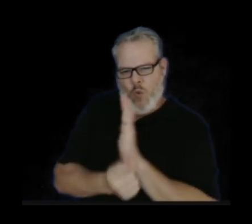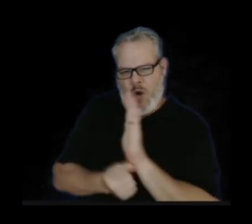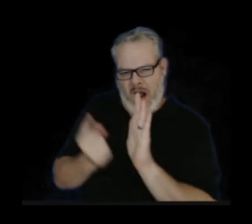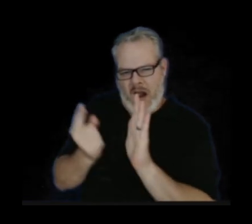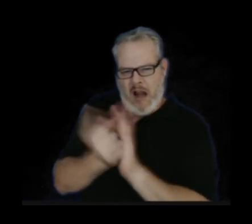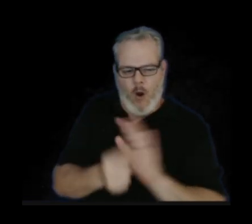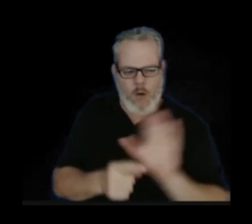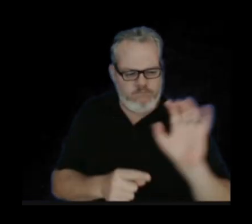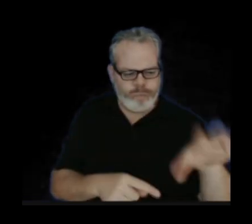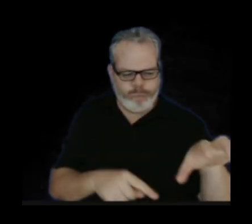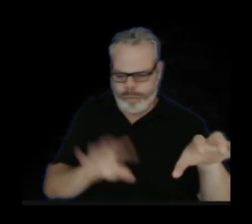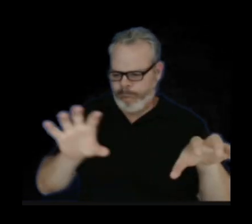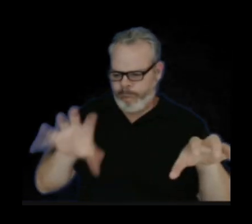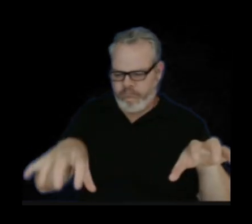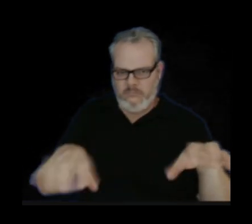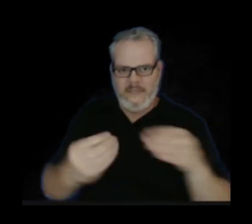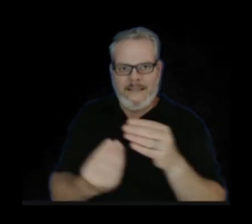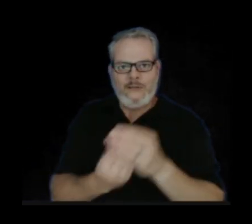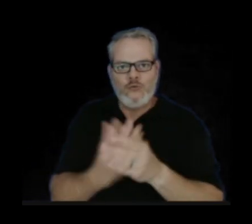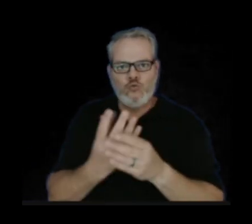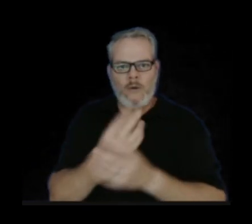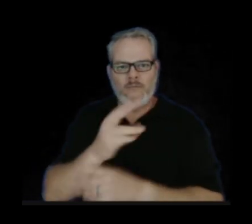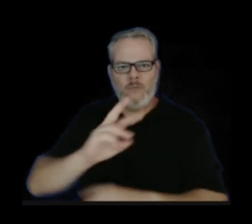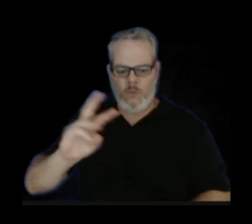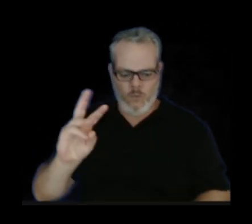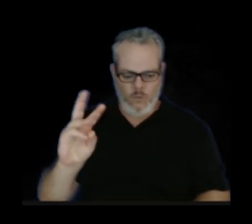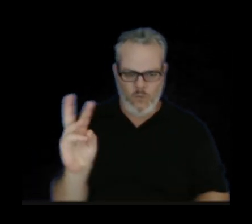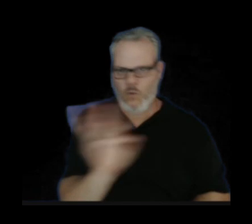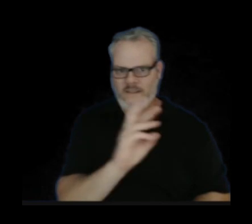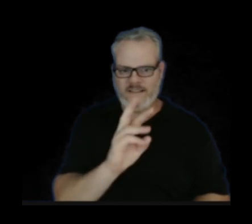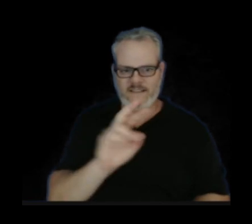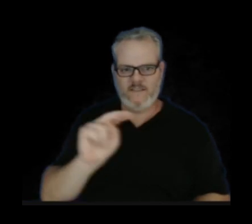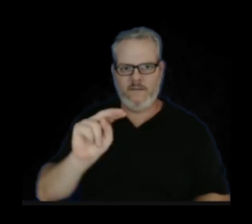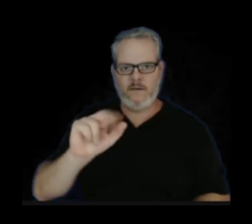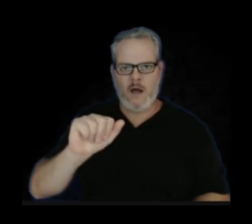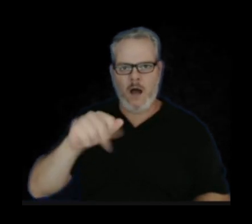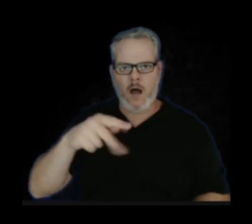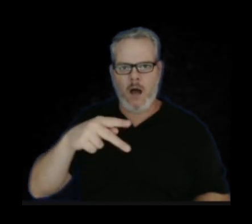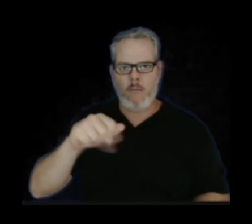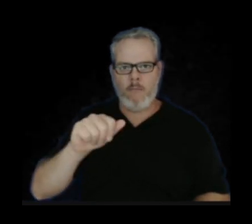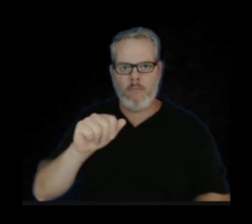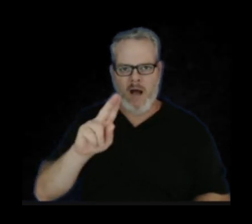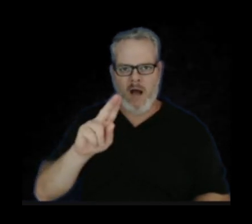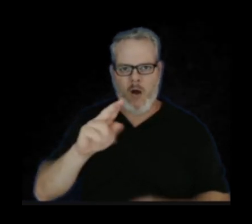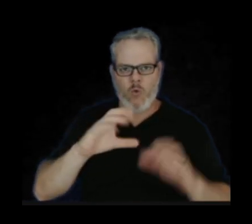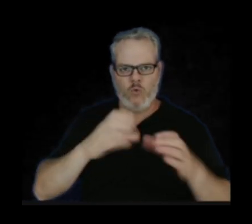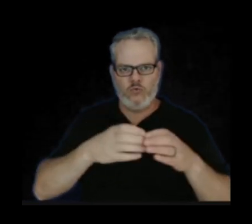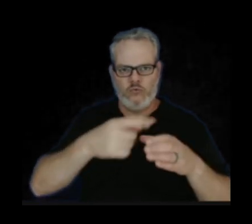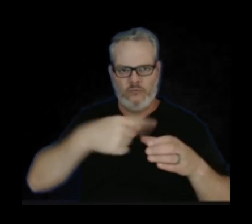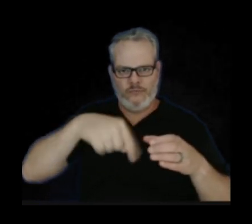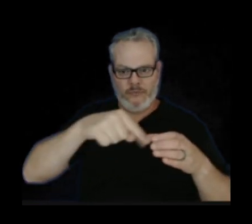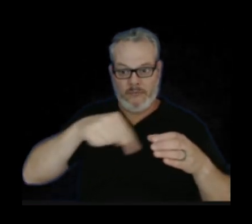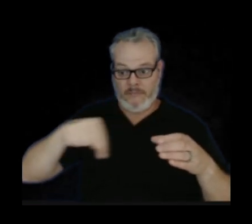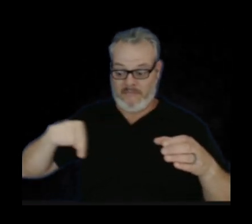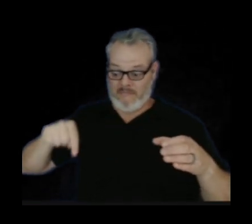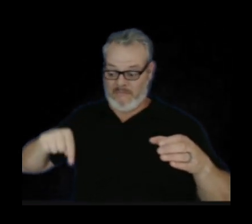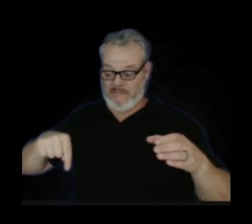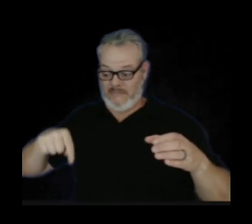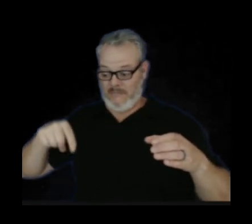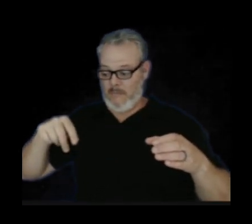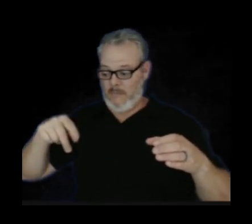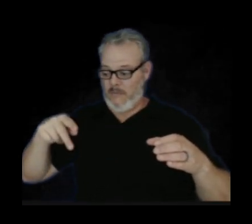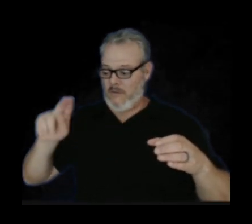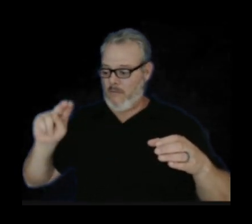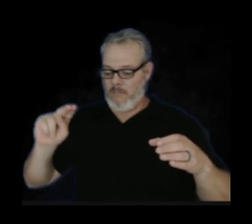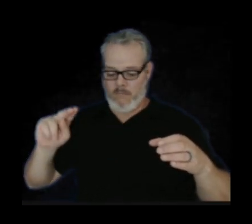erupted just west of Nepal crater. Here is Nepal crater. Makapui would be back in this direction, and Pua'o would be under